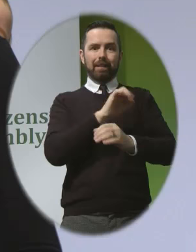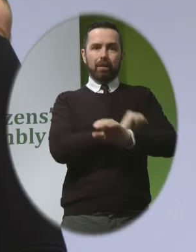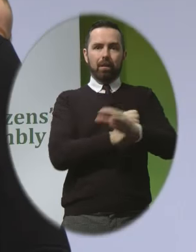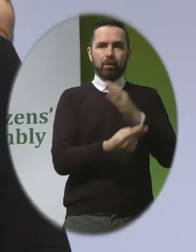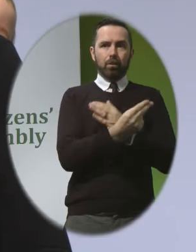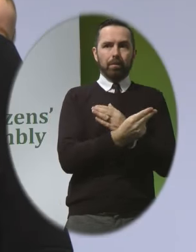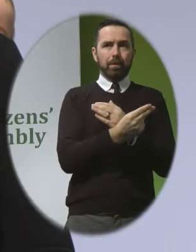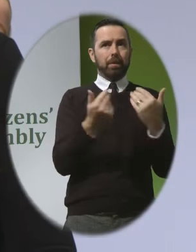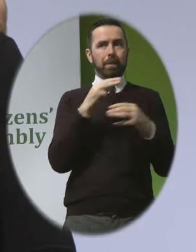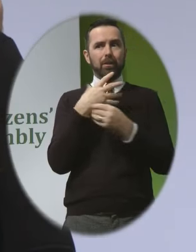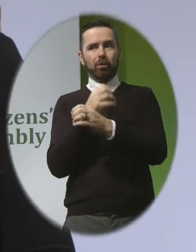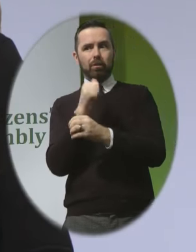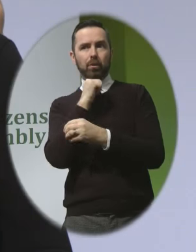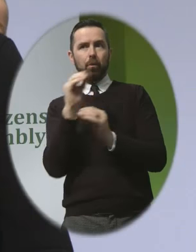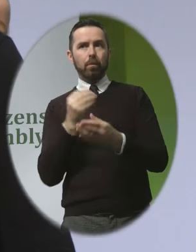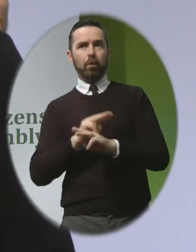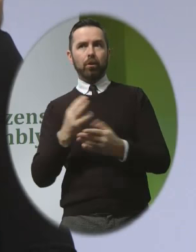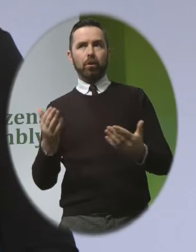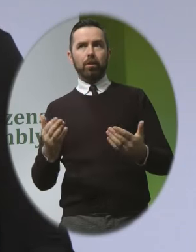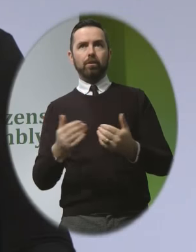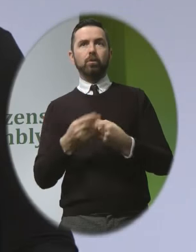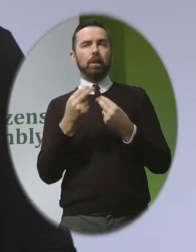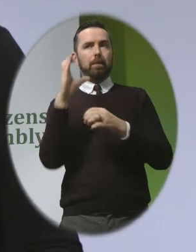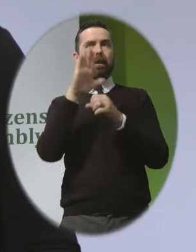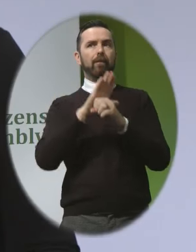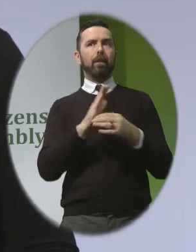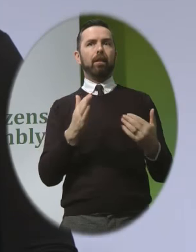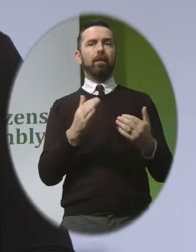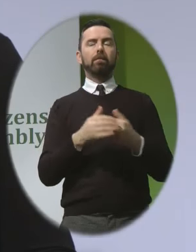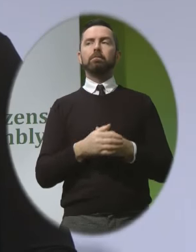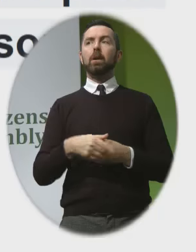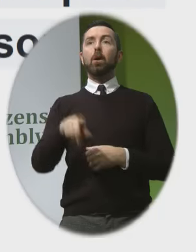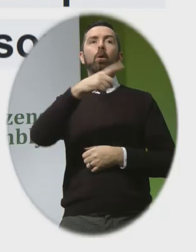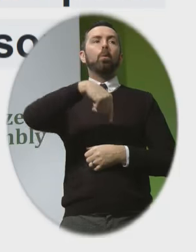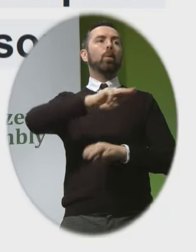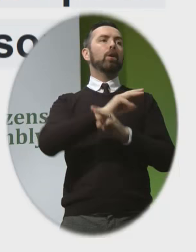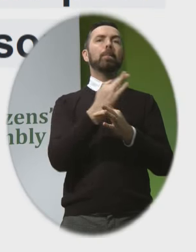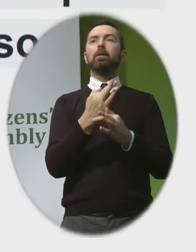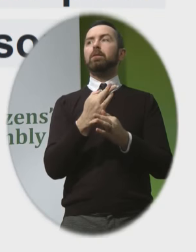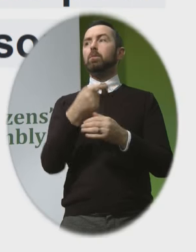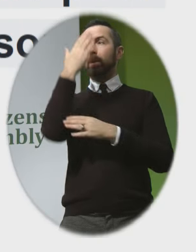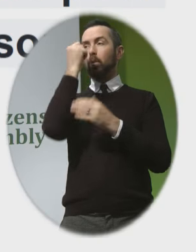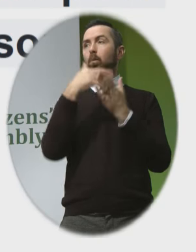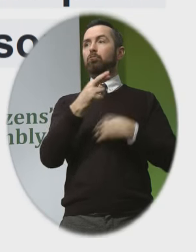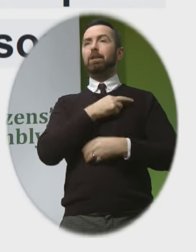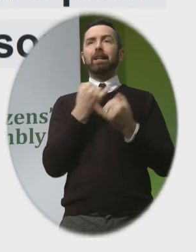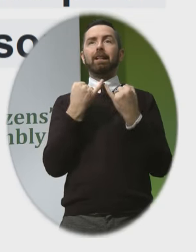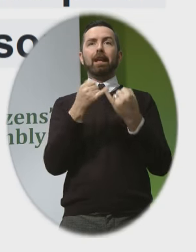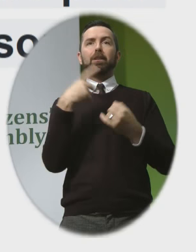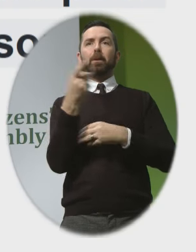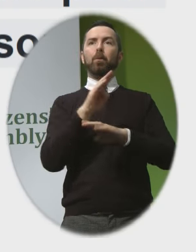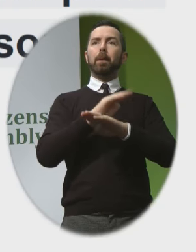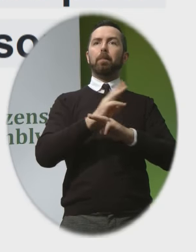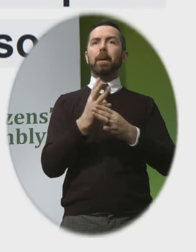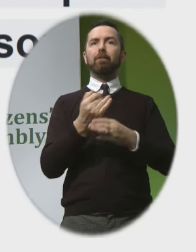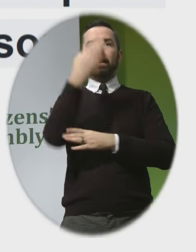about being caught we are parents we know the reality of parenting in Ireland how challenging